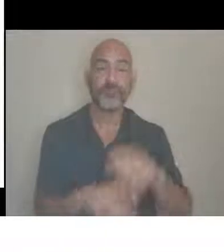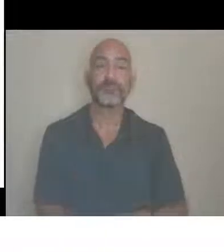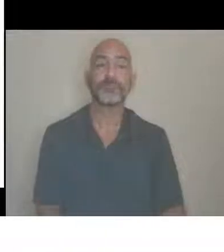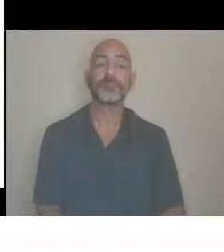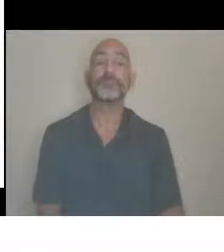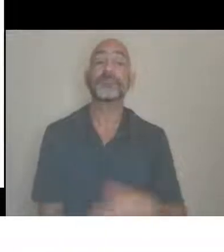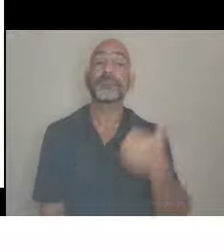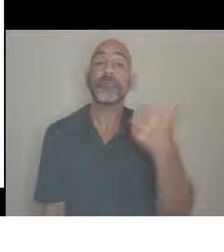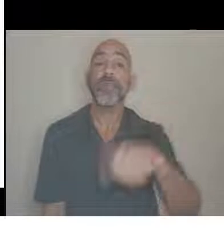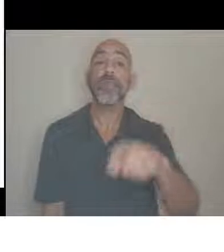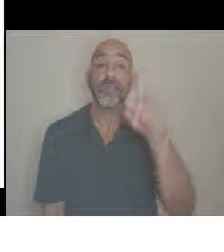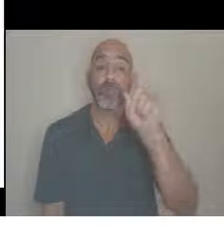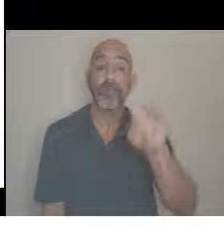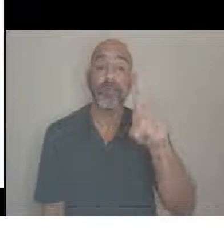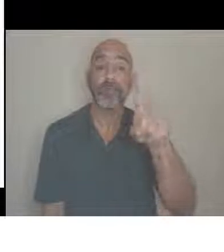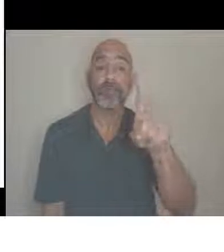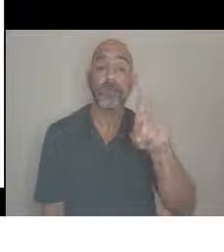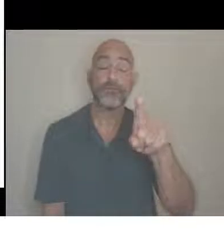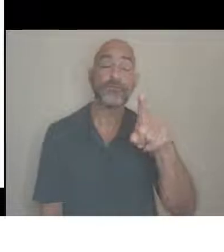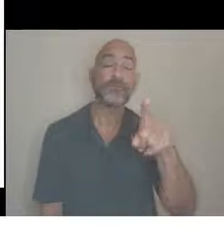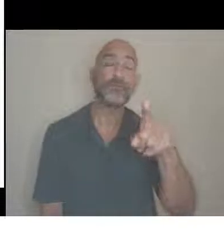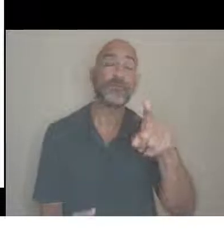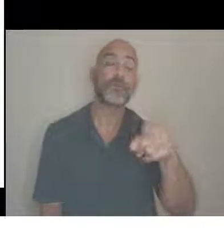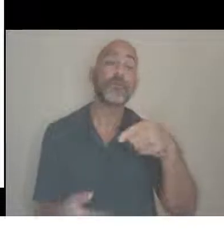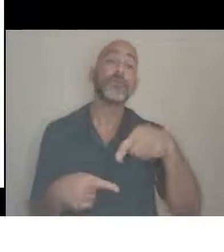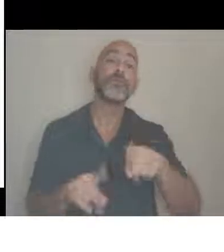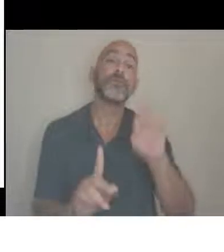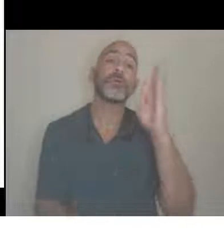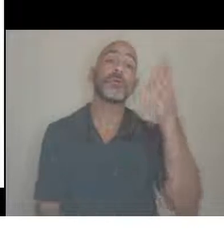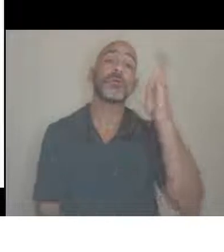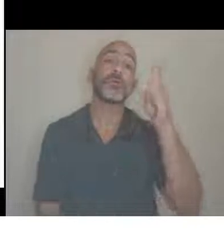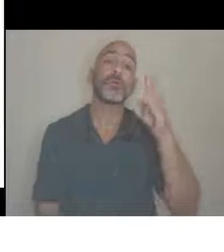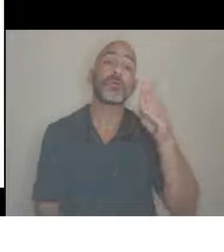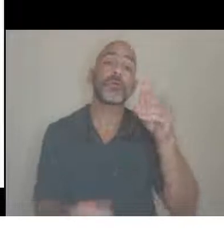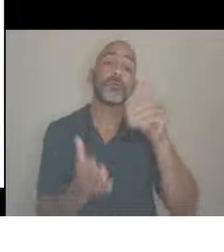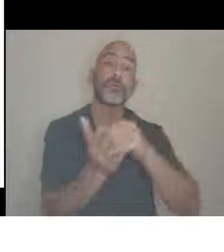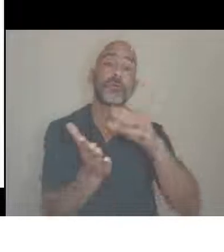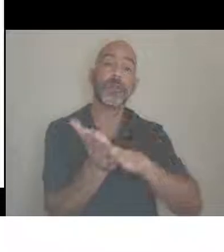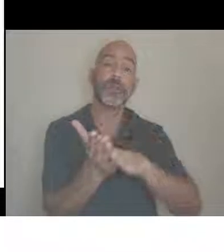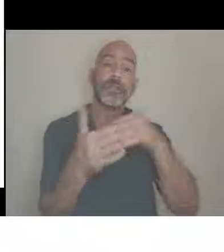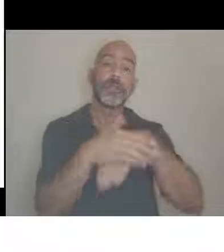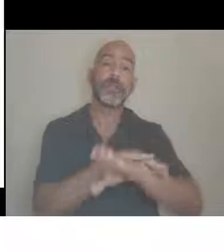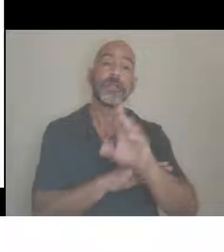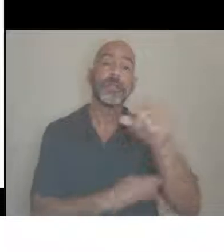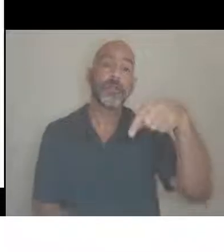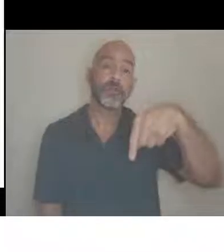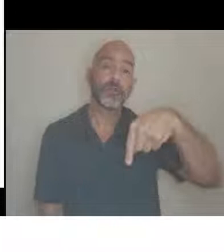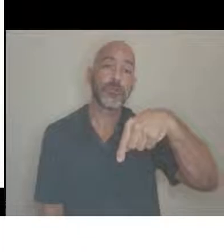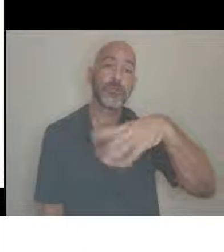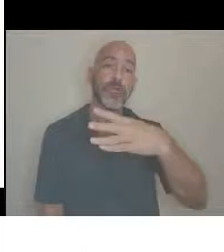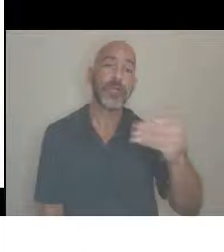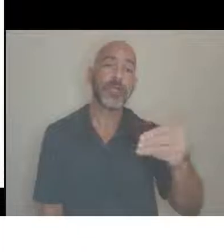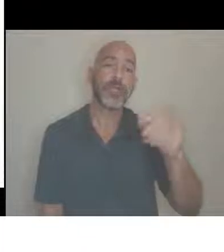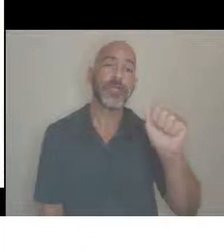box and they can be anonymous there. And we will be answering all questions at the end of the session.